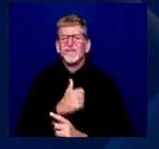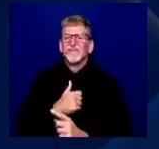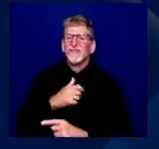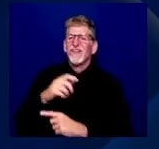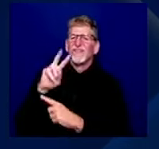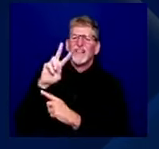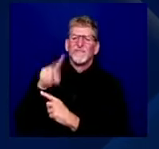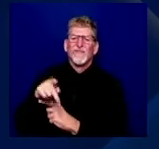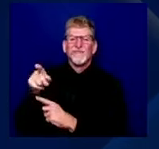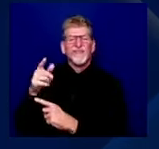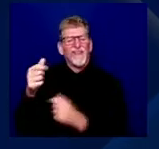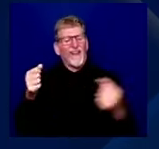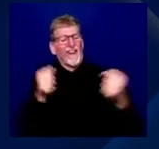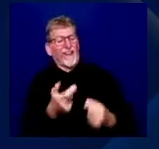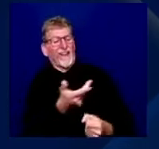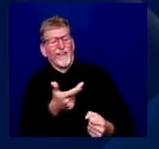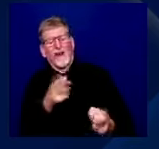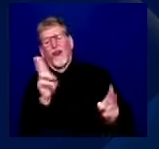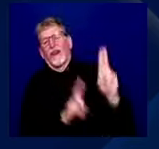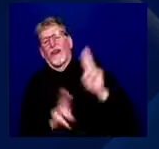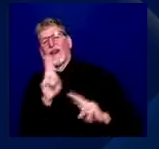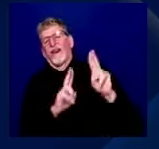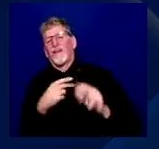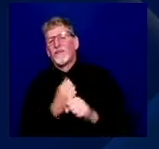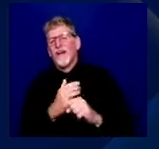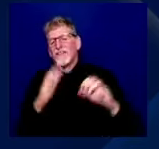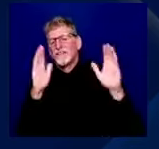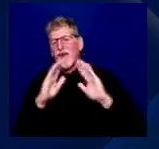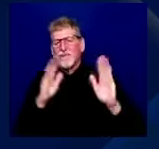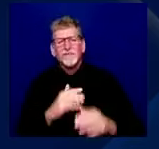We really appreciate you. More than you know. you, guys. You're lightworkers. Thank you. Thanks, Senator.